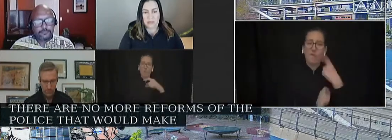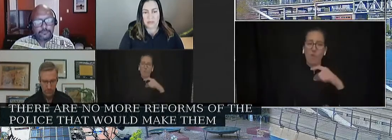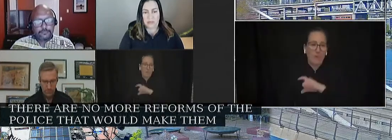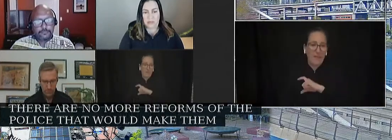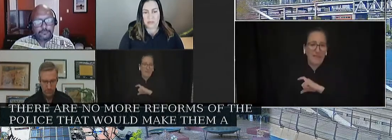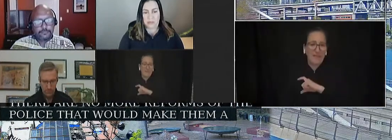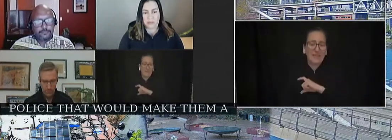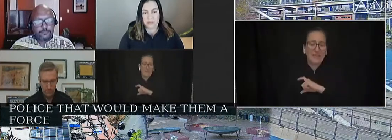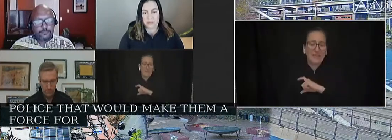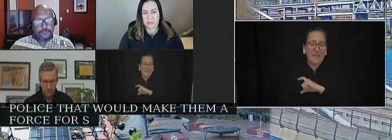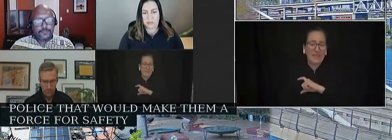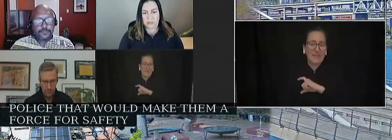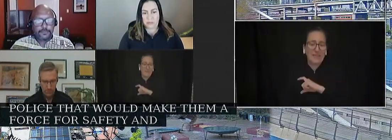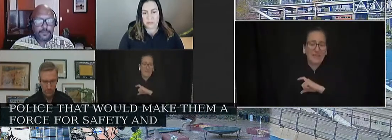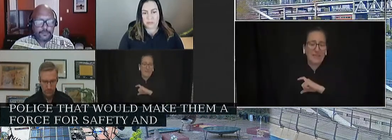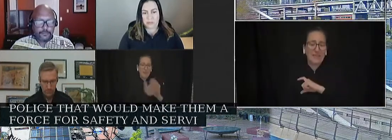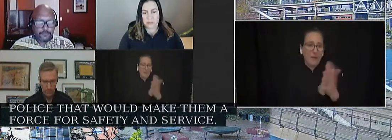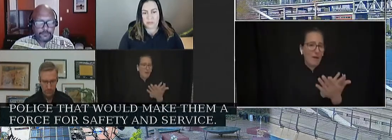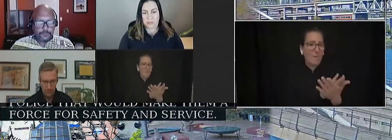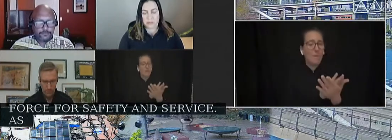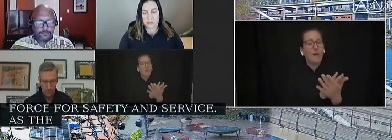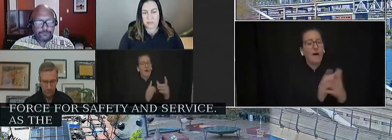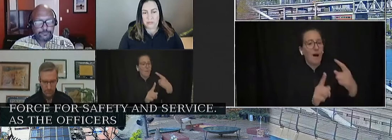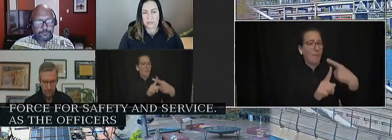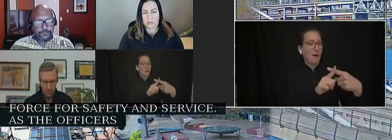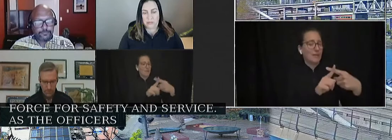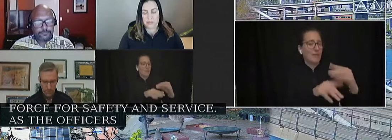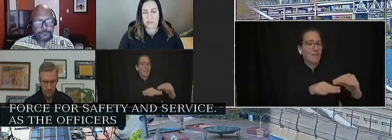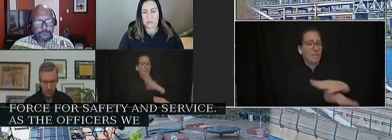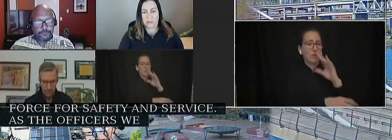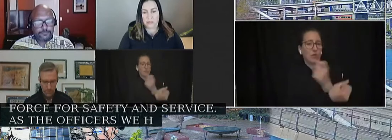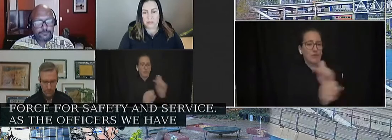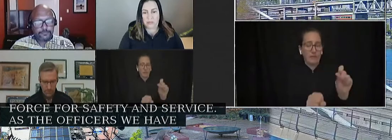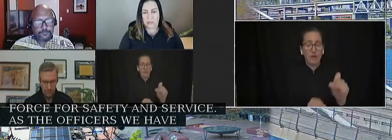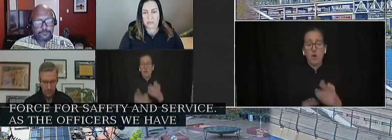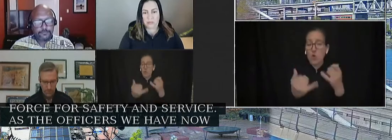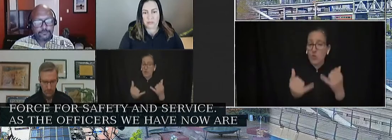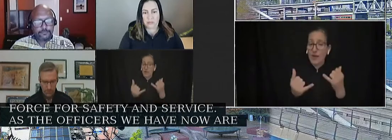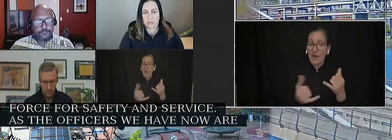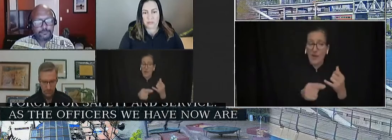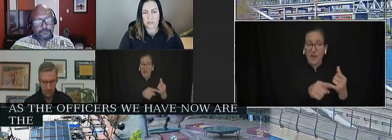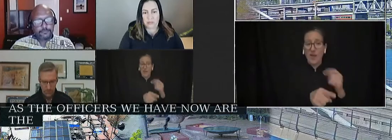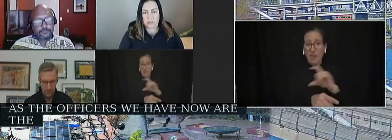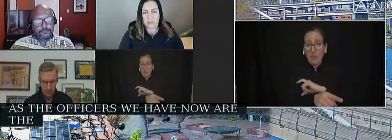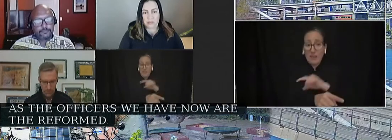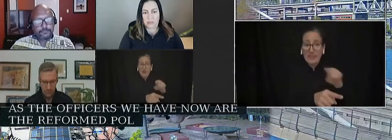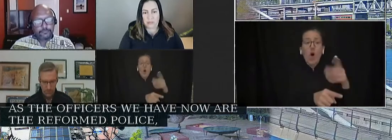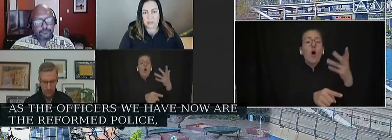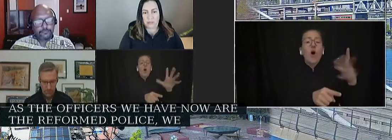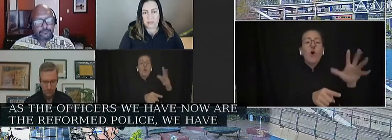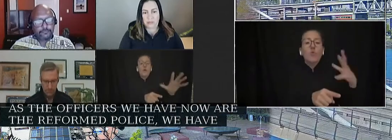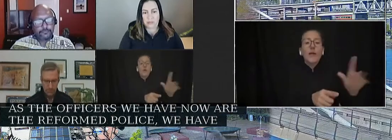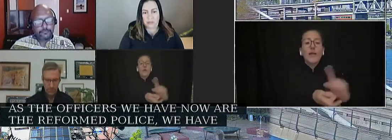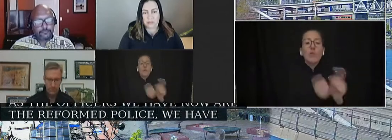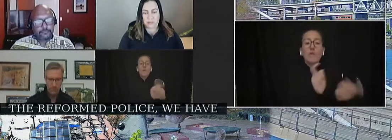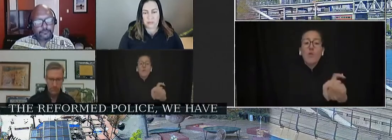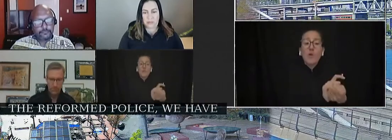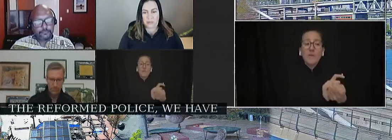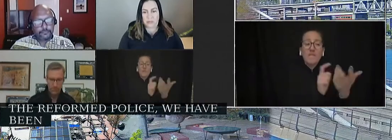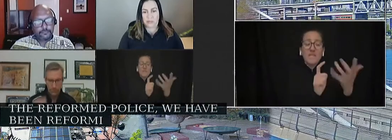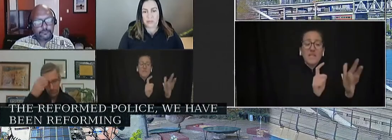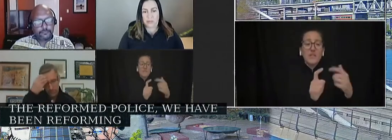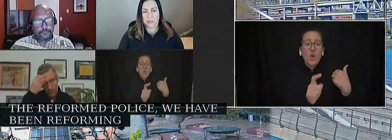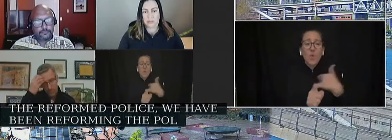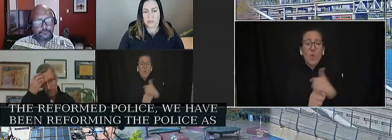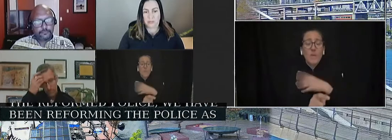service. As the officers we have now are the reformed police, we have been reforming the police as long as I have been alive,